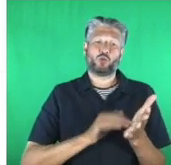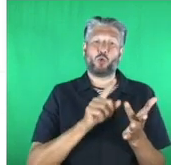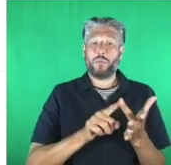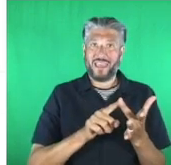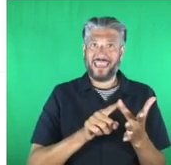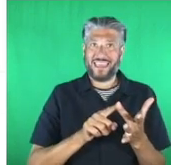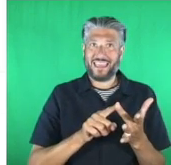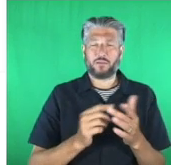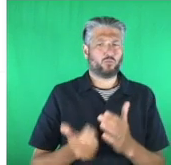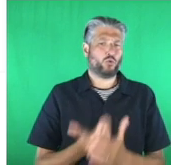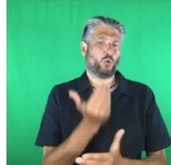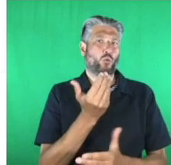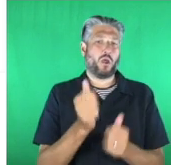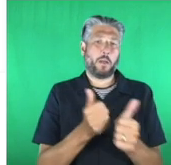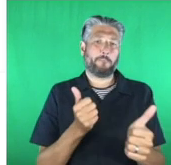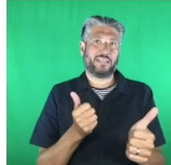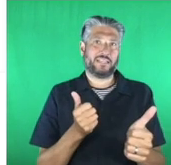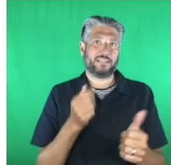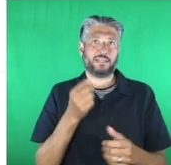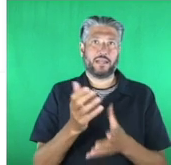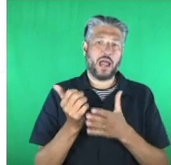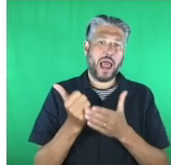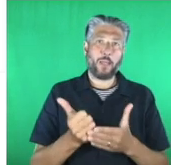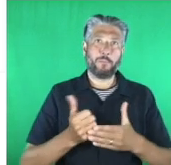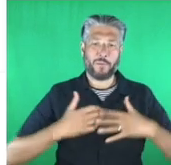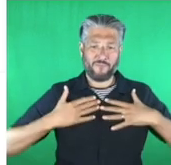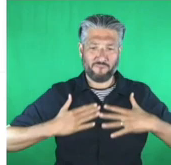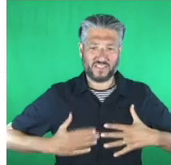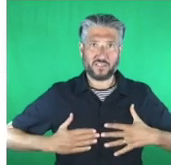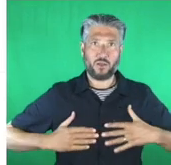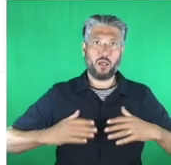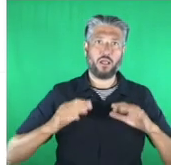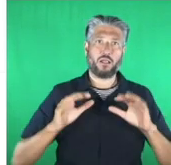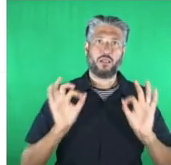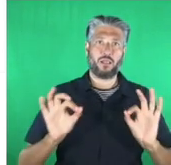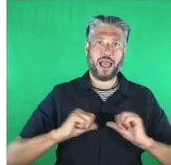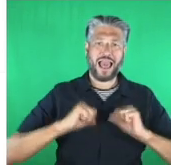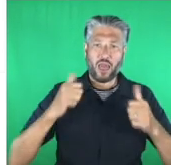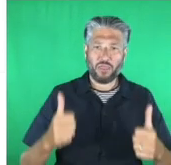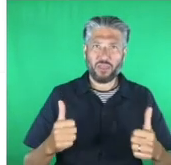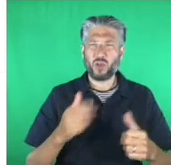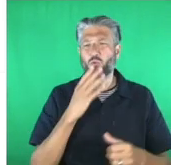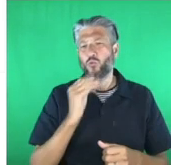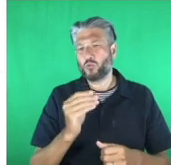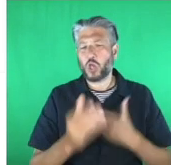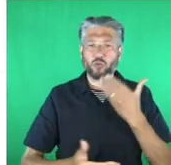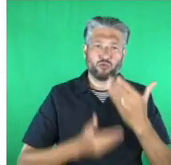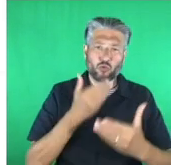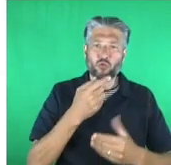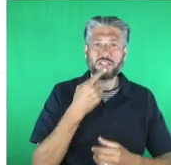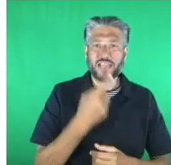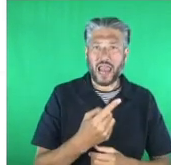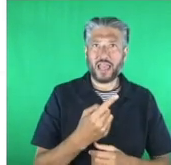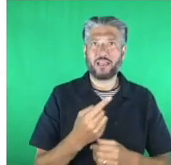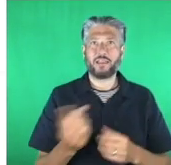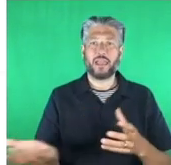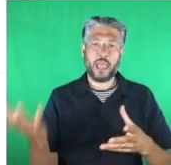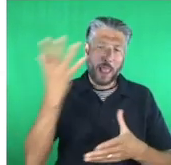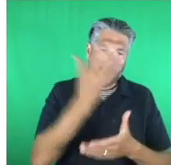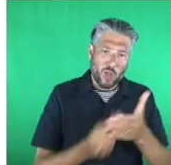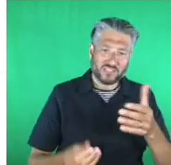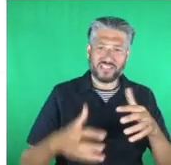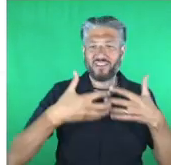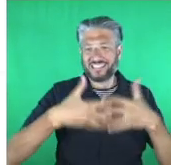health by incorporating immersive technology storytelling and design its core product